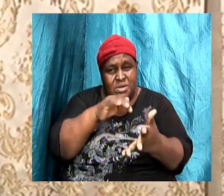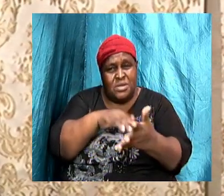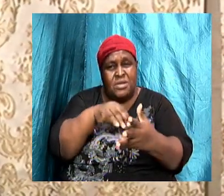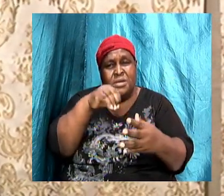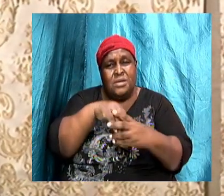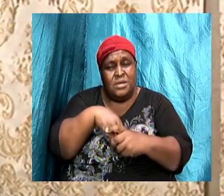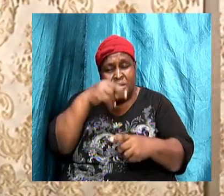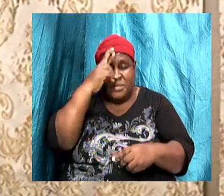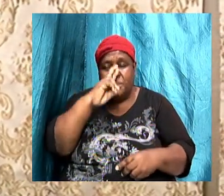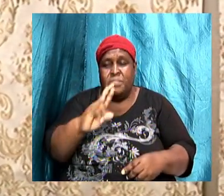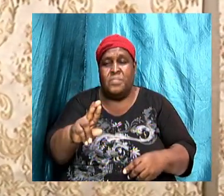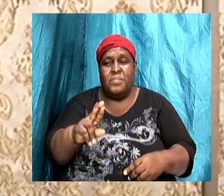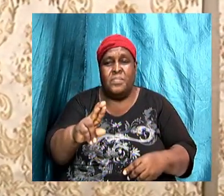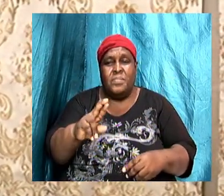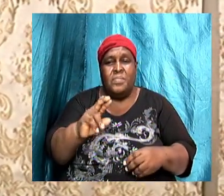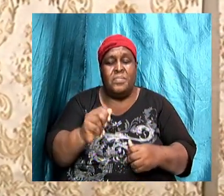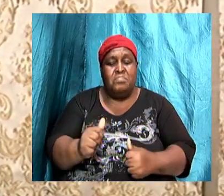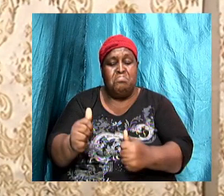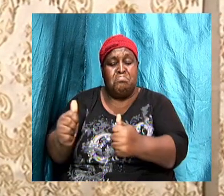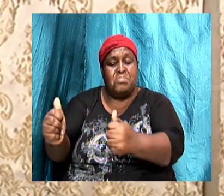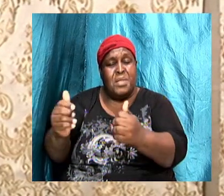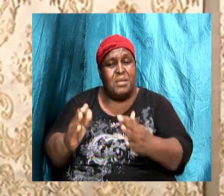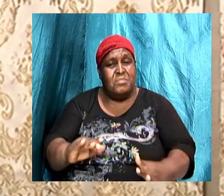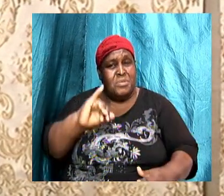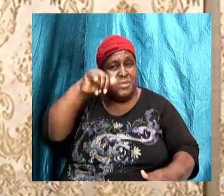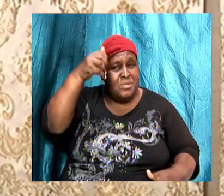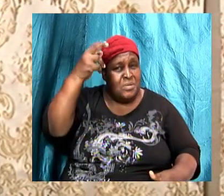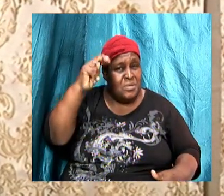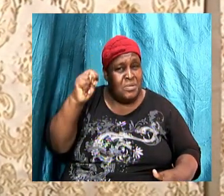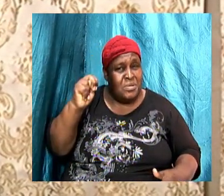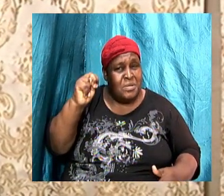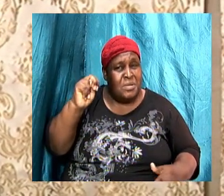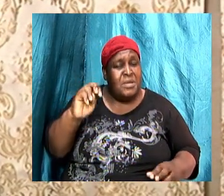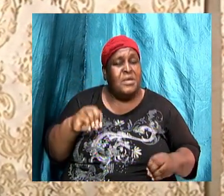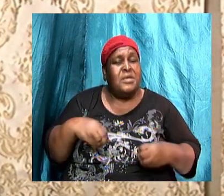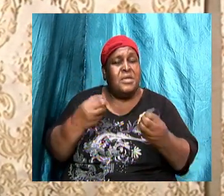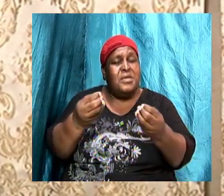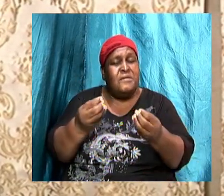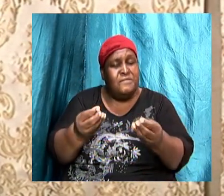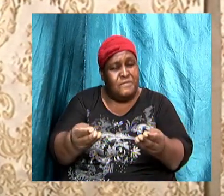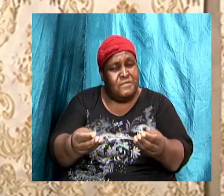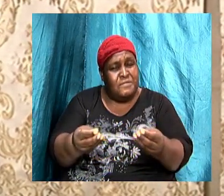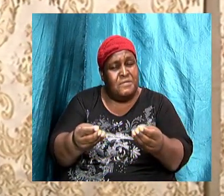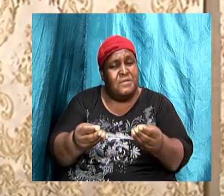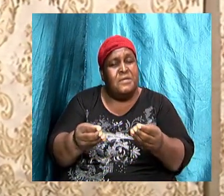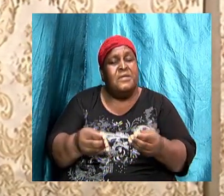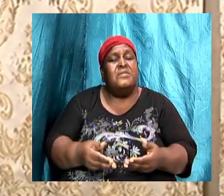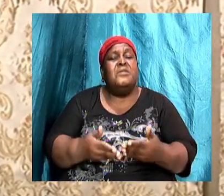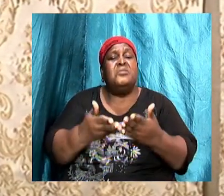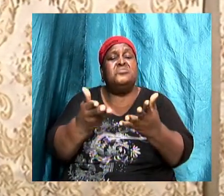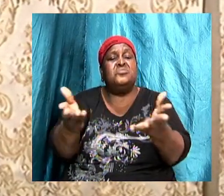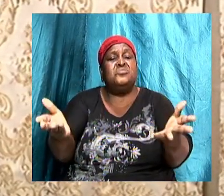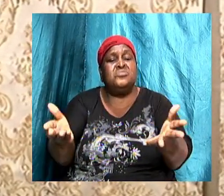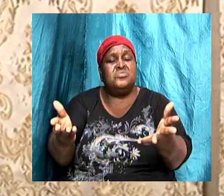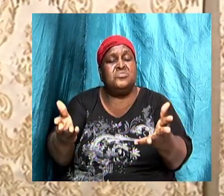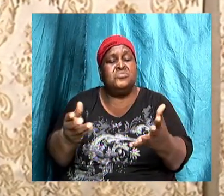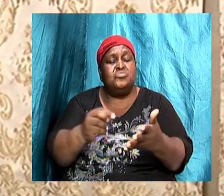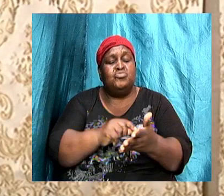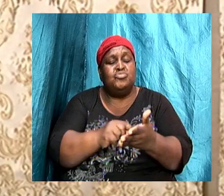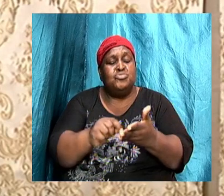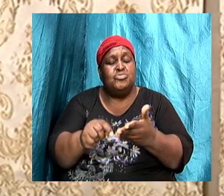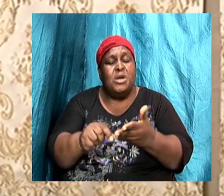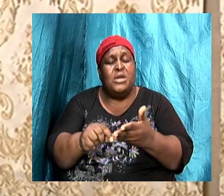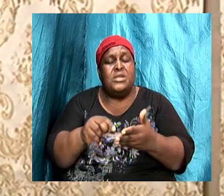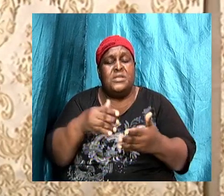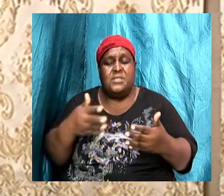the apostle John was given the instruction to write about the things which are and the